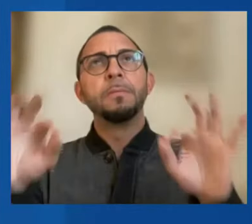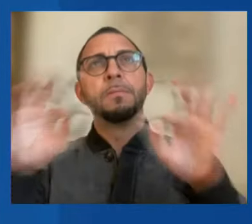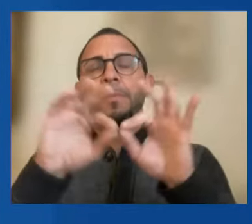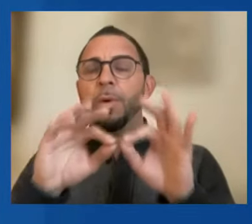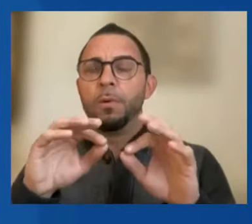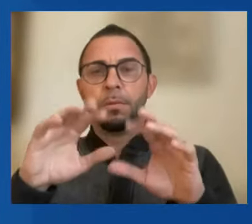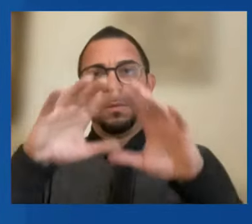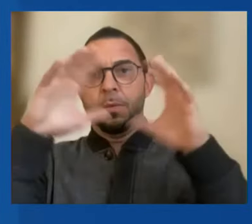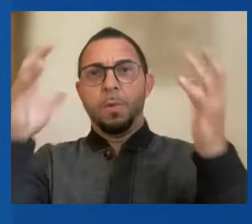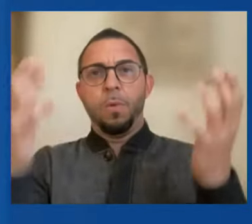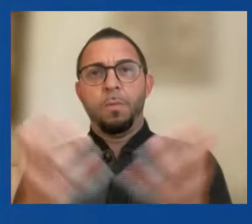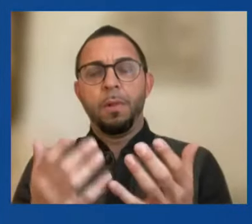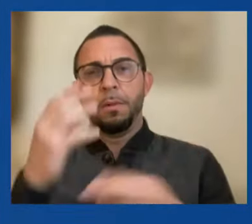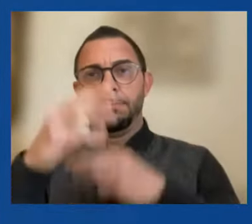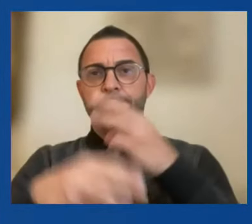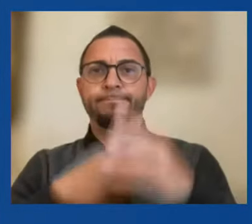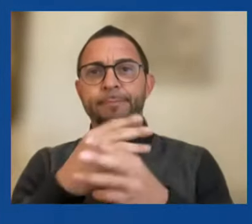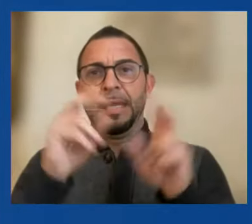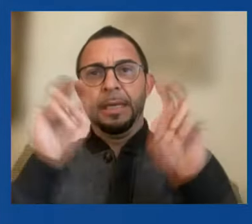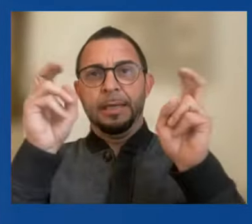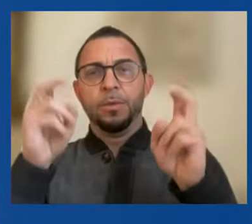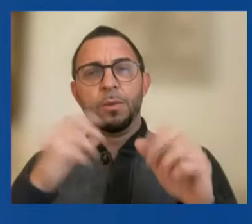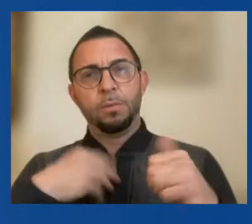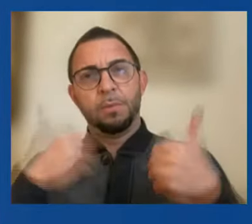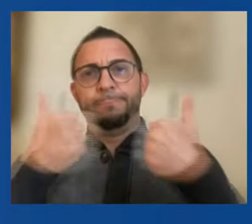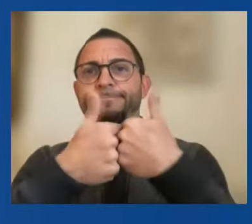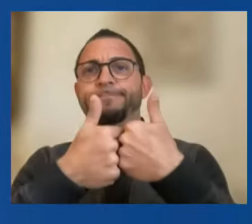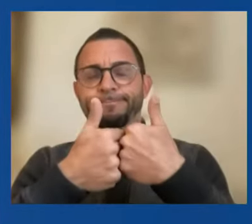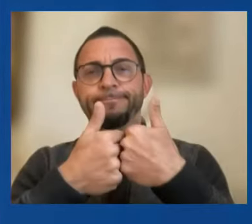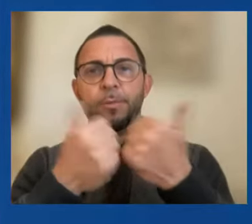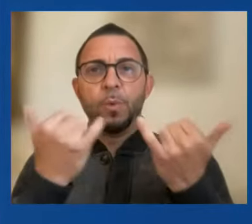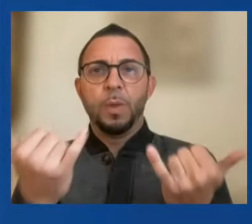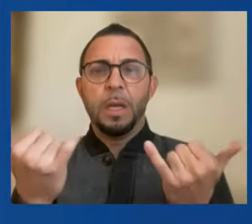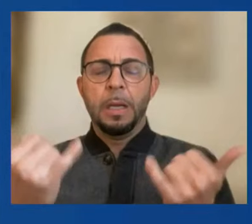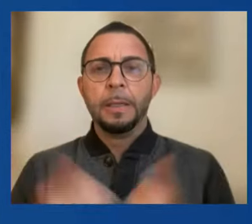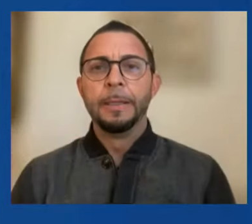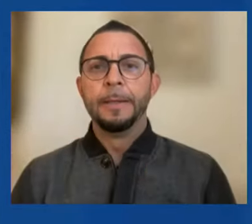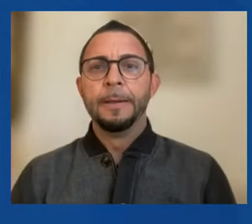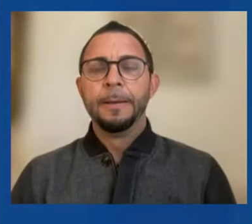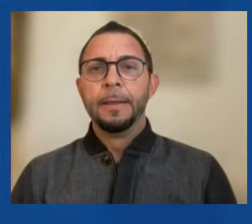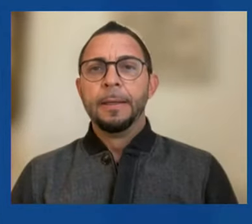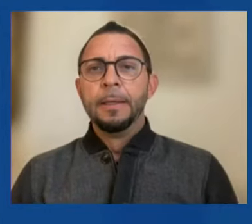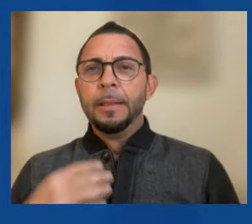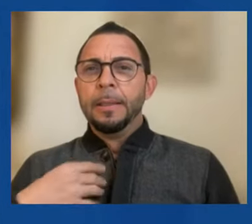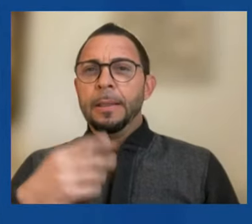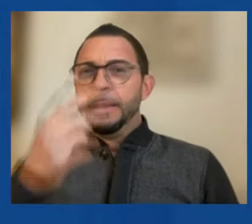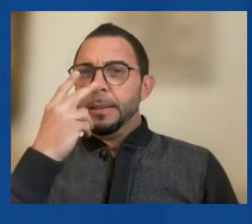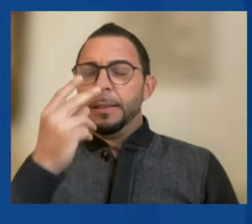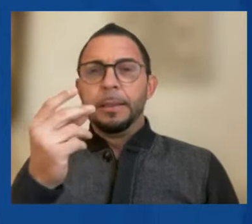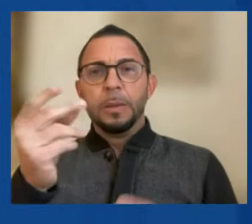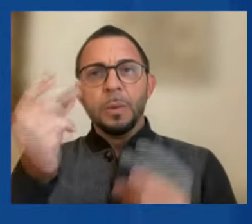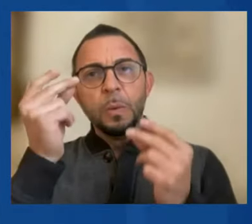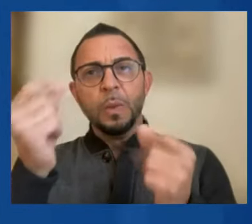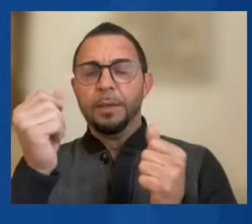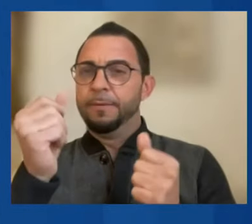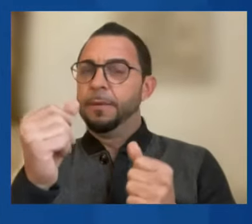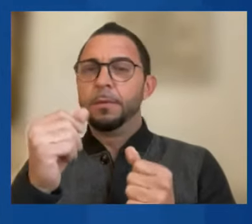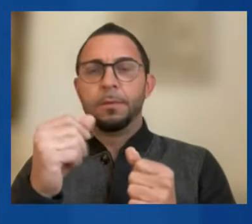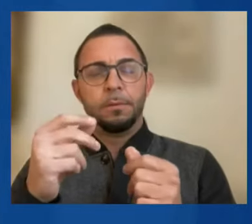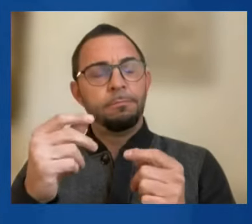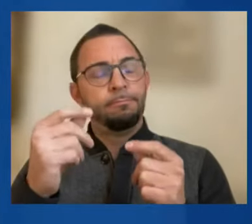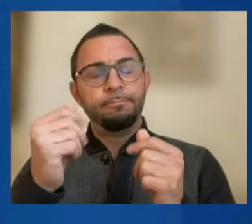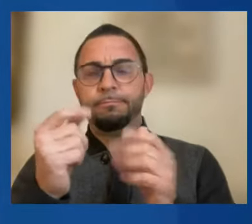face today. We have seen that swift and sweeping sanctions can have